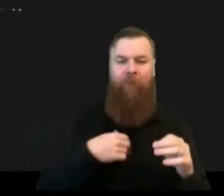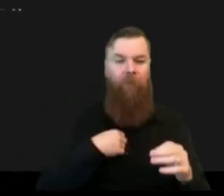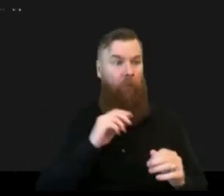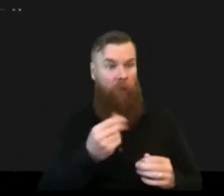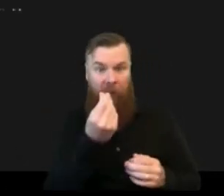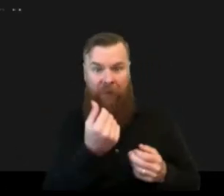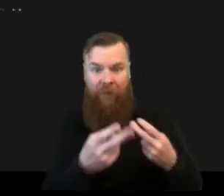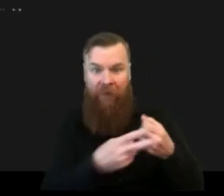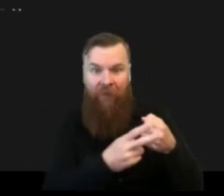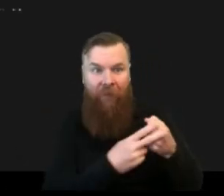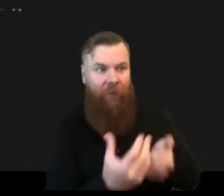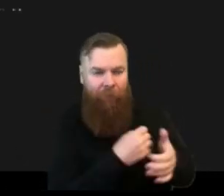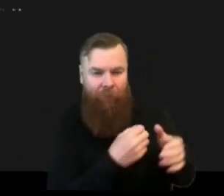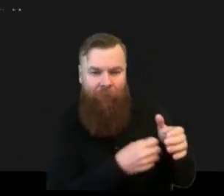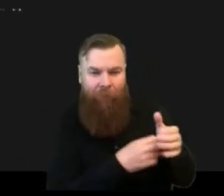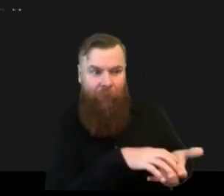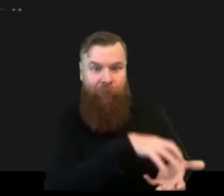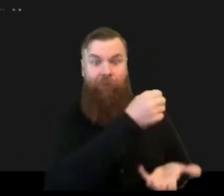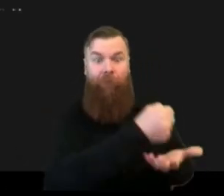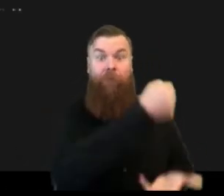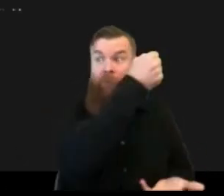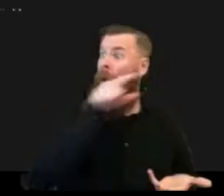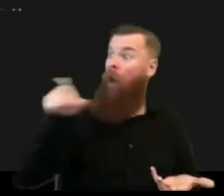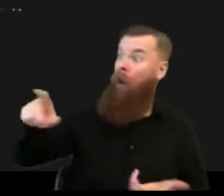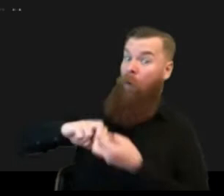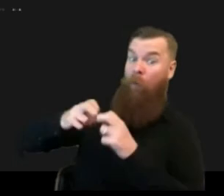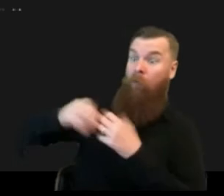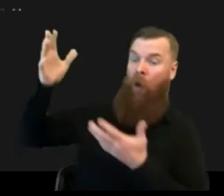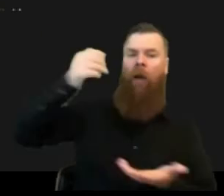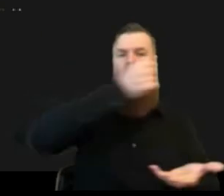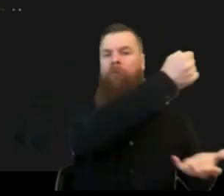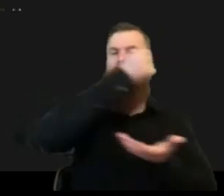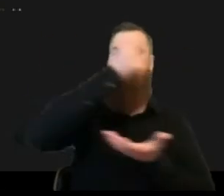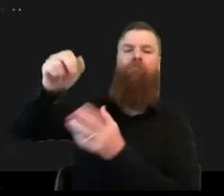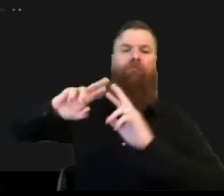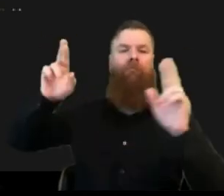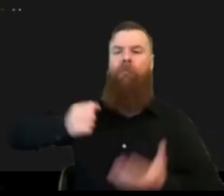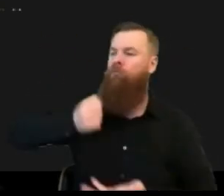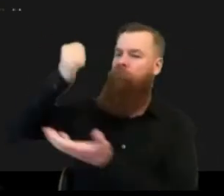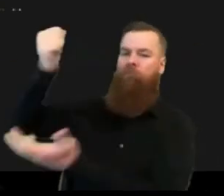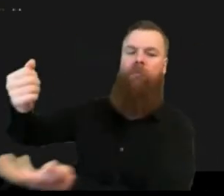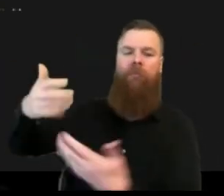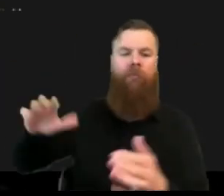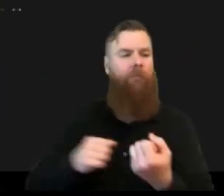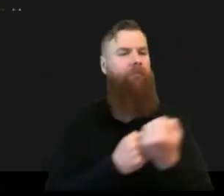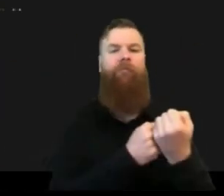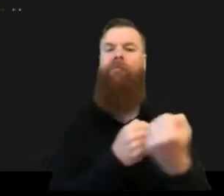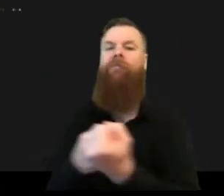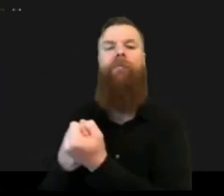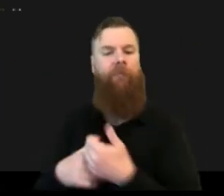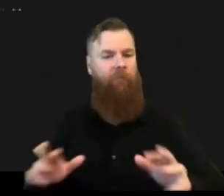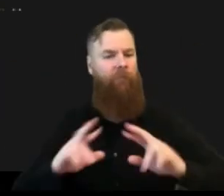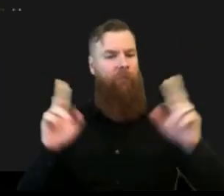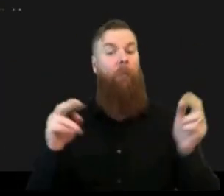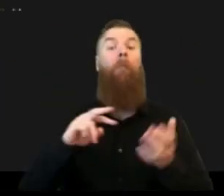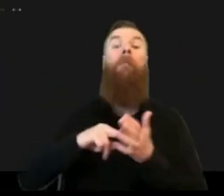um so so the the key point there is that um disaster risk reduction is an investment not a it's not like a an